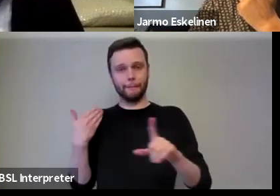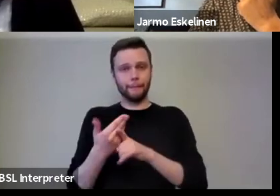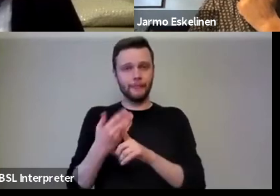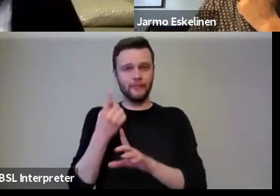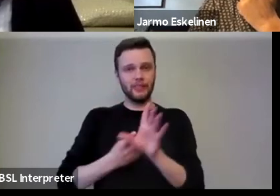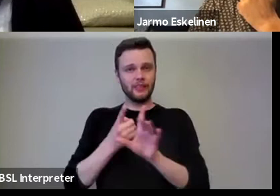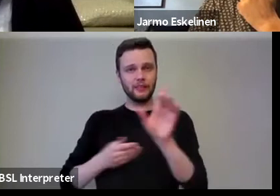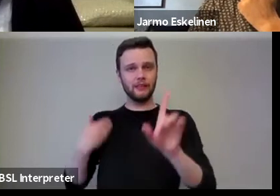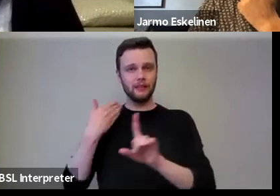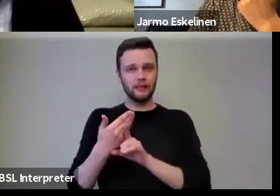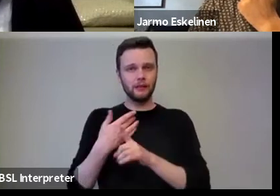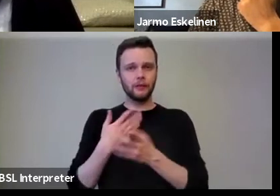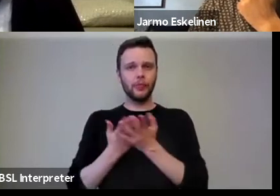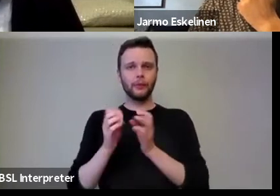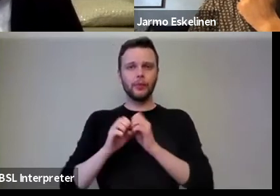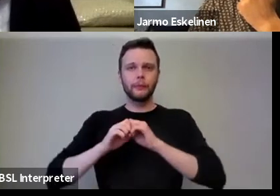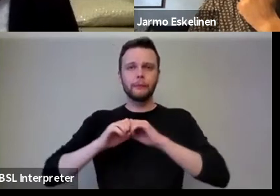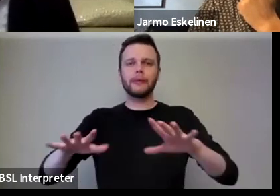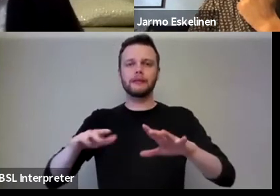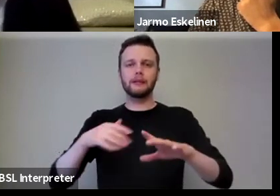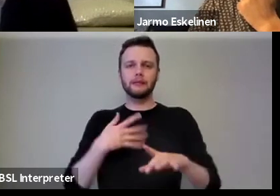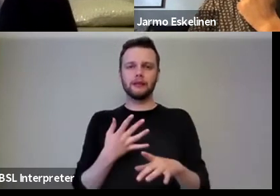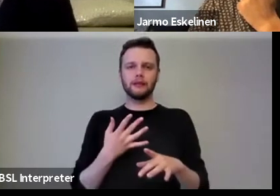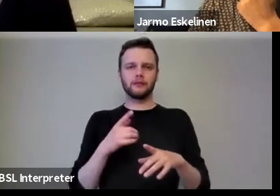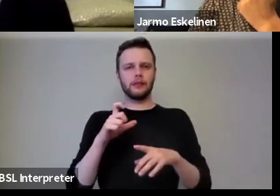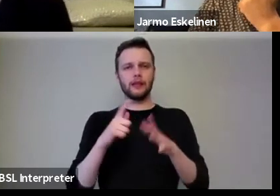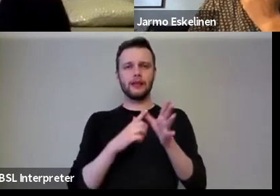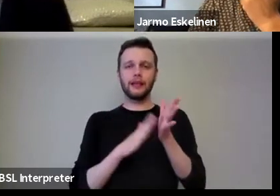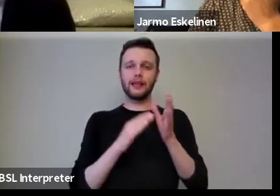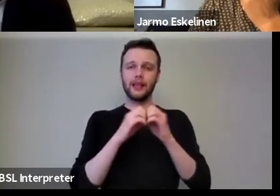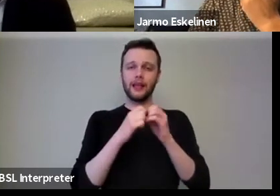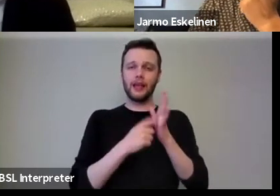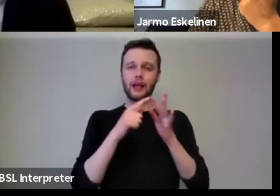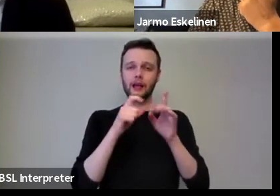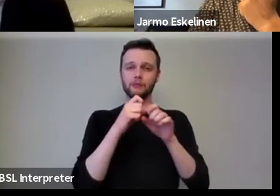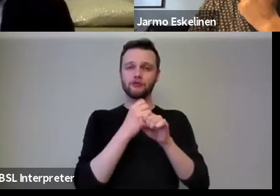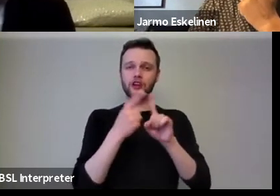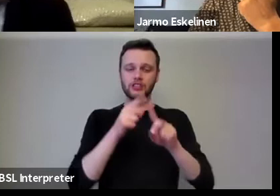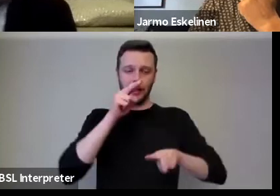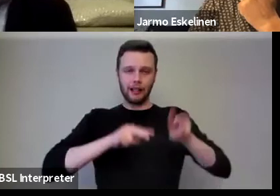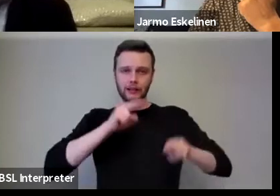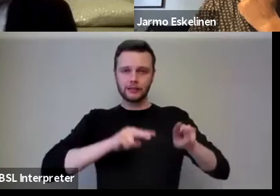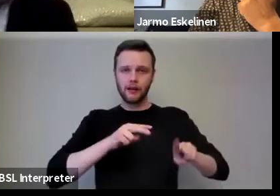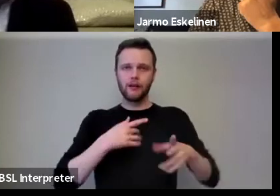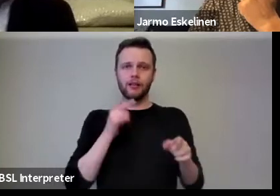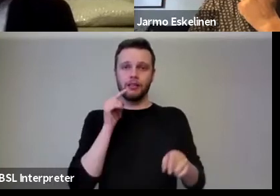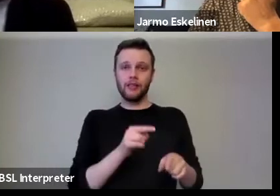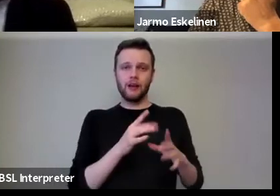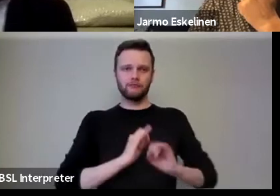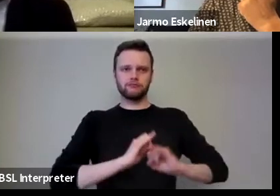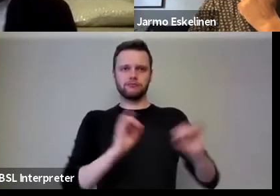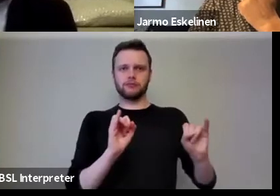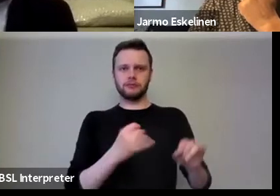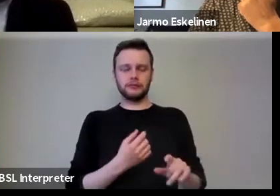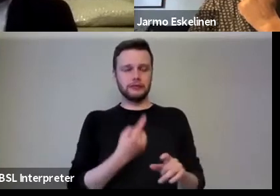of years, the way that the media is playing, uh, you know, Cambridge Analytica was a quite a big, um, eye opener for many people as to how certain